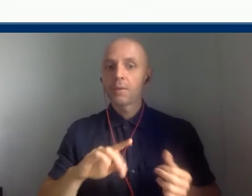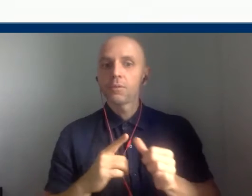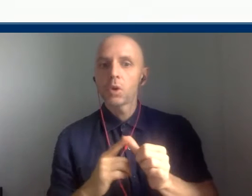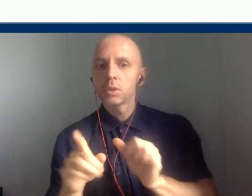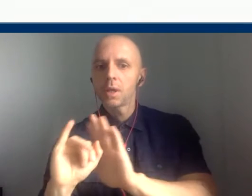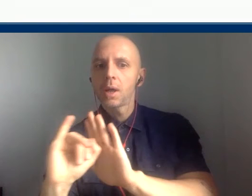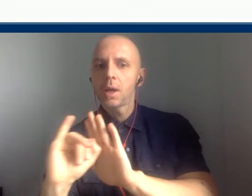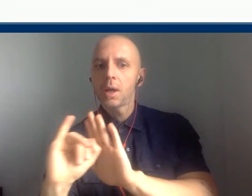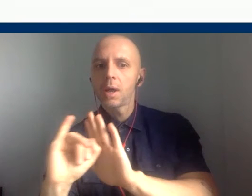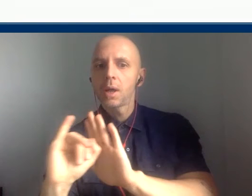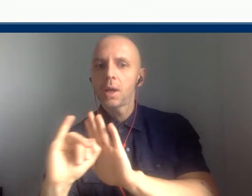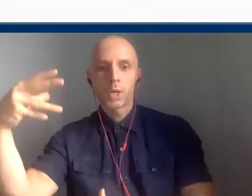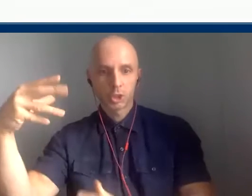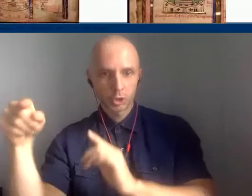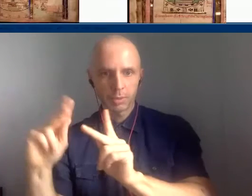very ordinary.